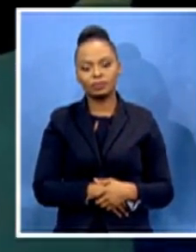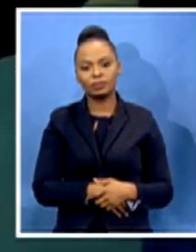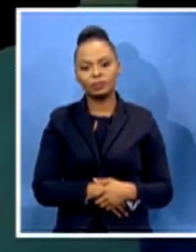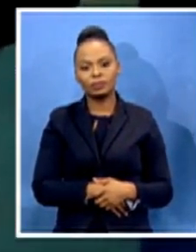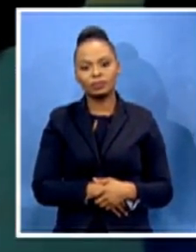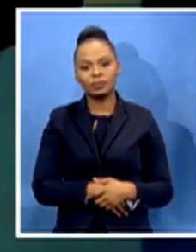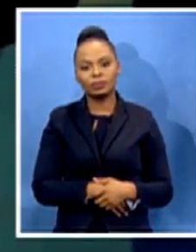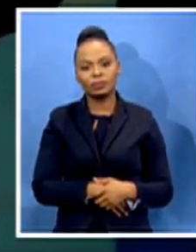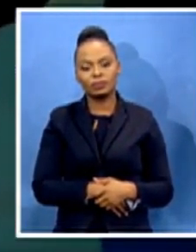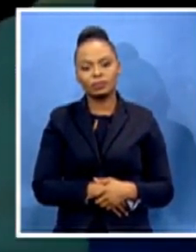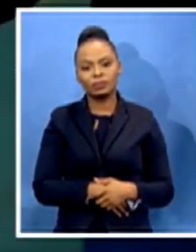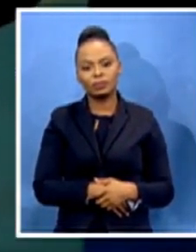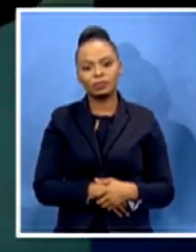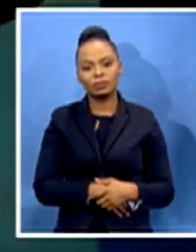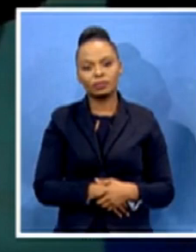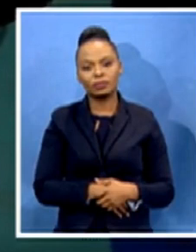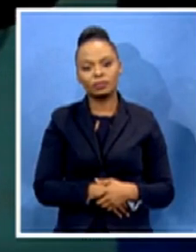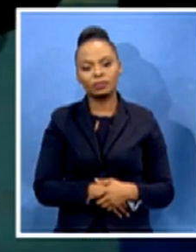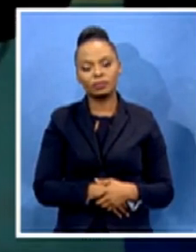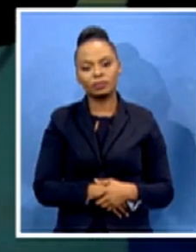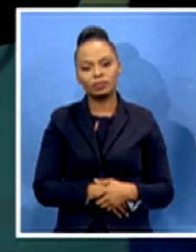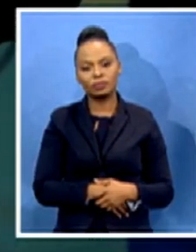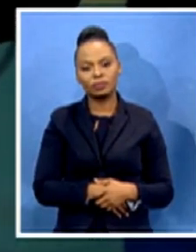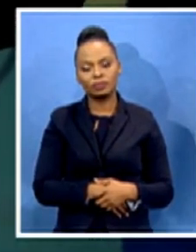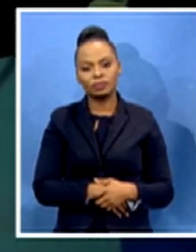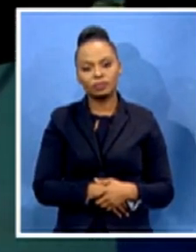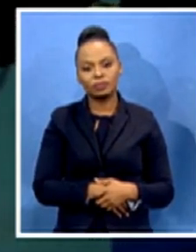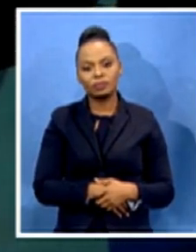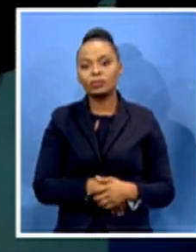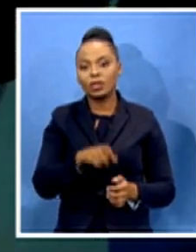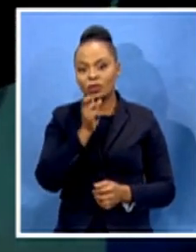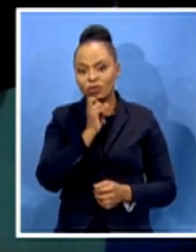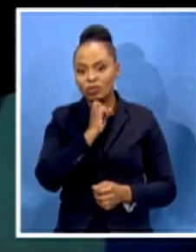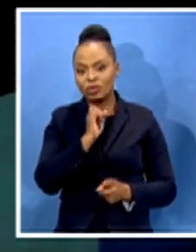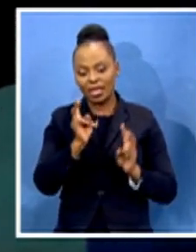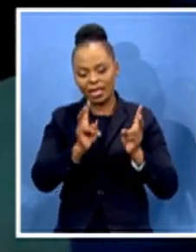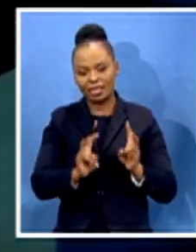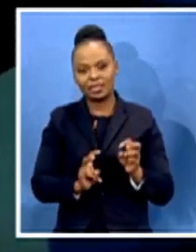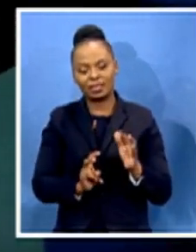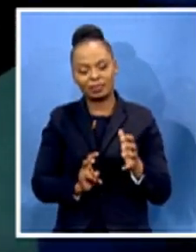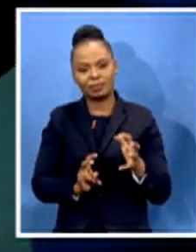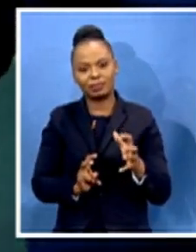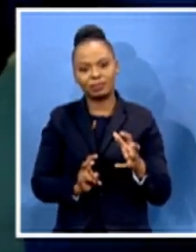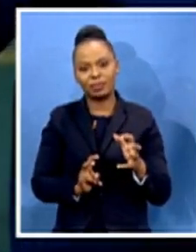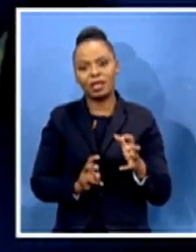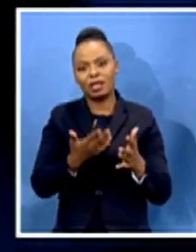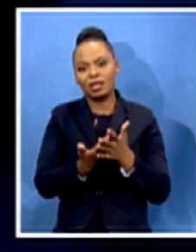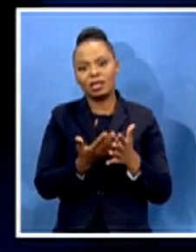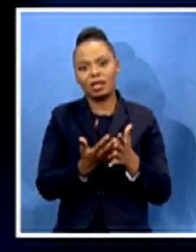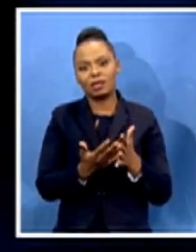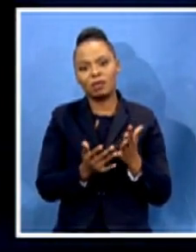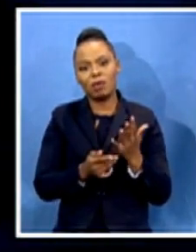The device picks up neuroelectric signals from Lungile's forearm muscles and operates like a hand,